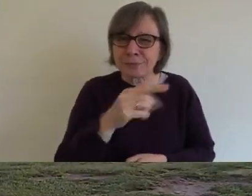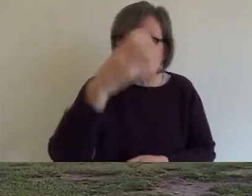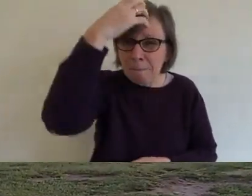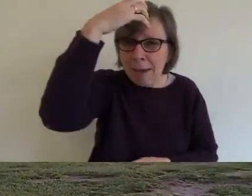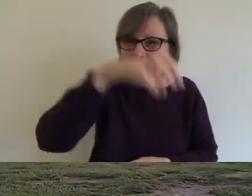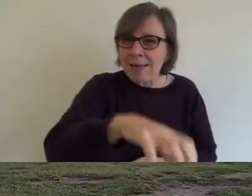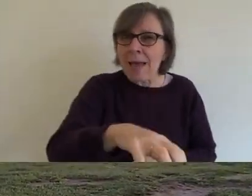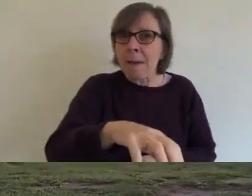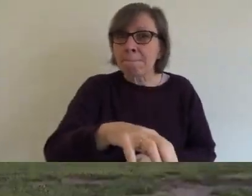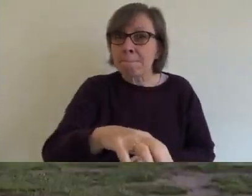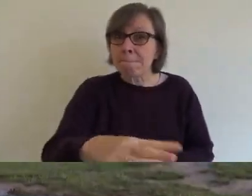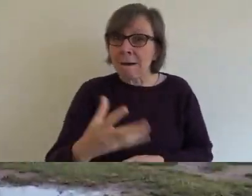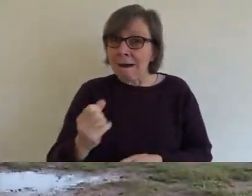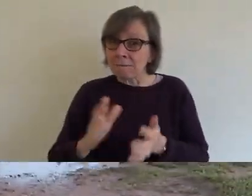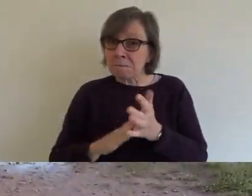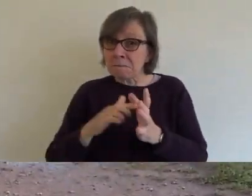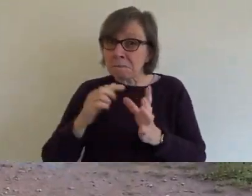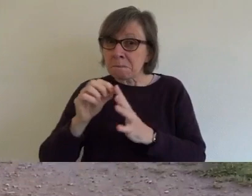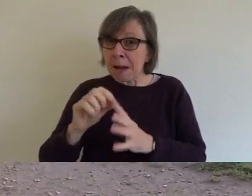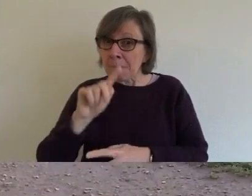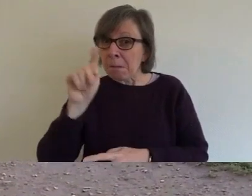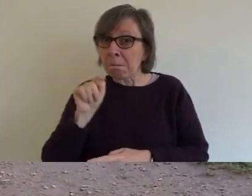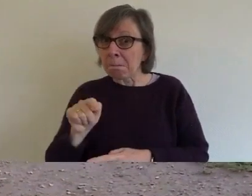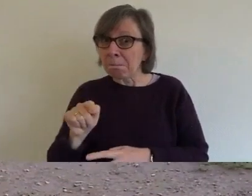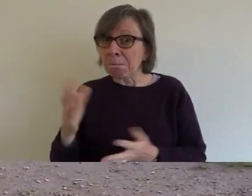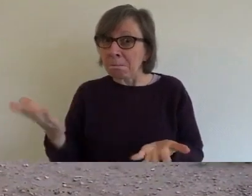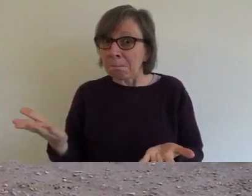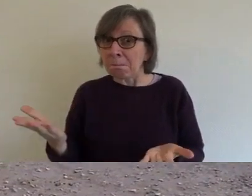wonder if they had a map? to have of people have never met with I'm